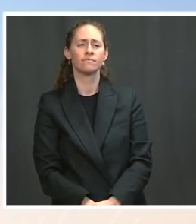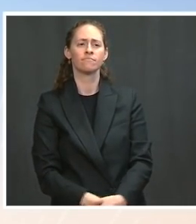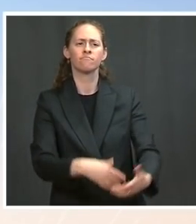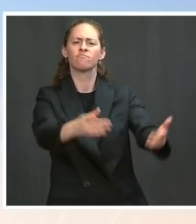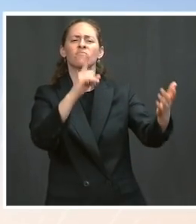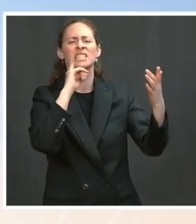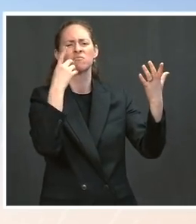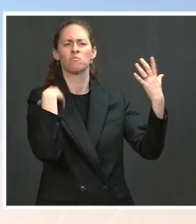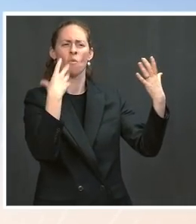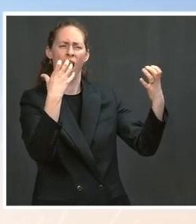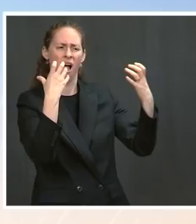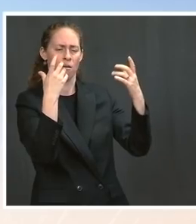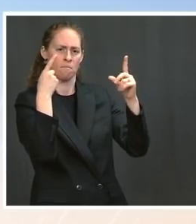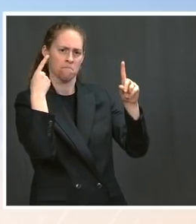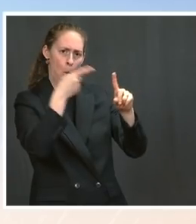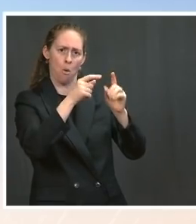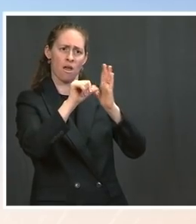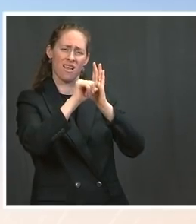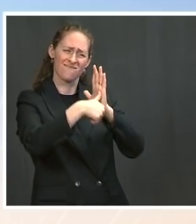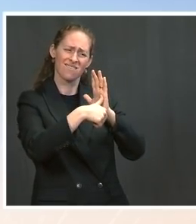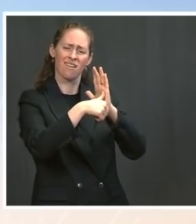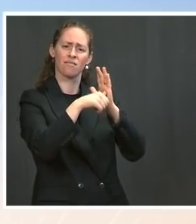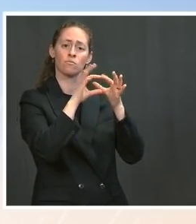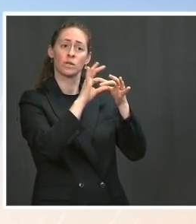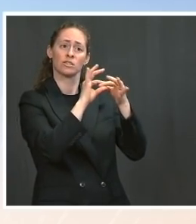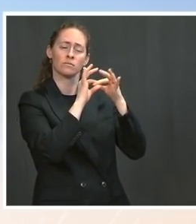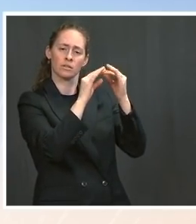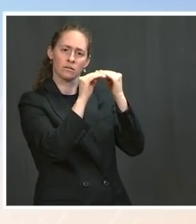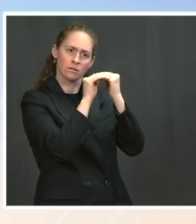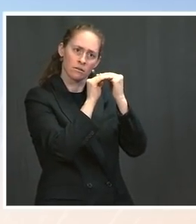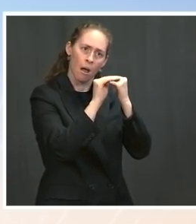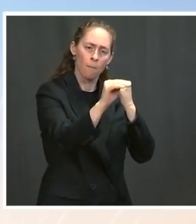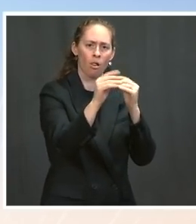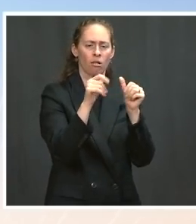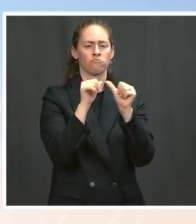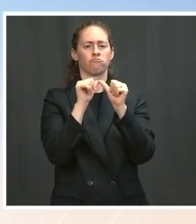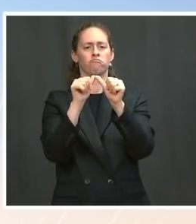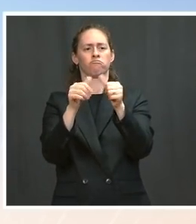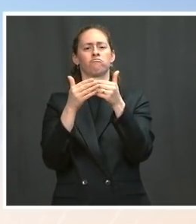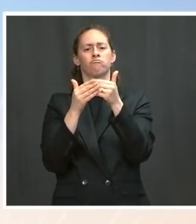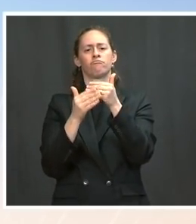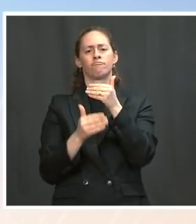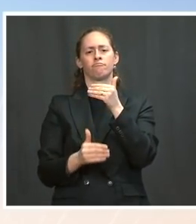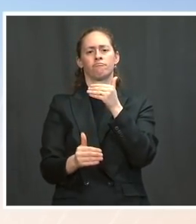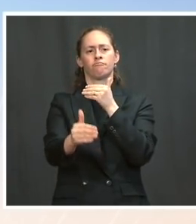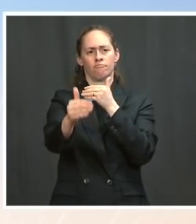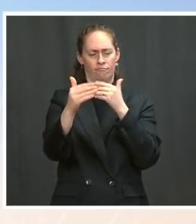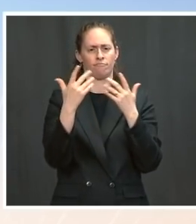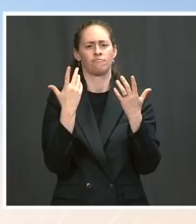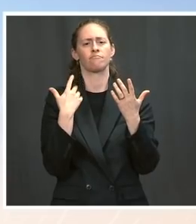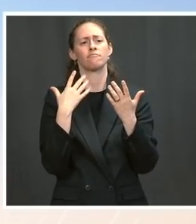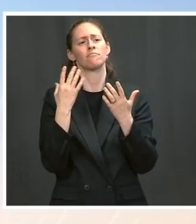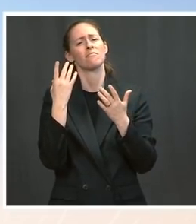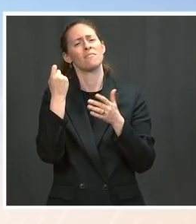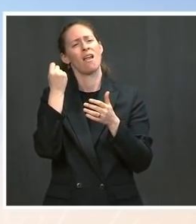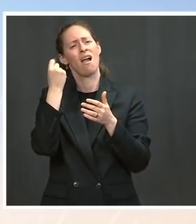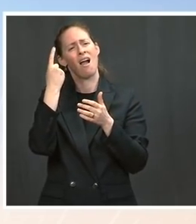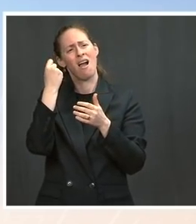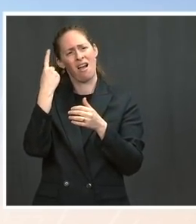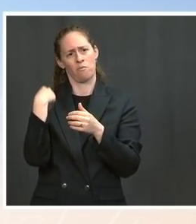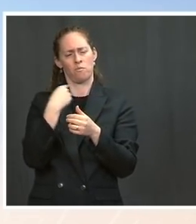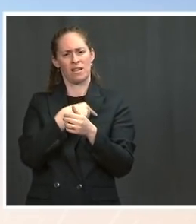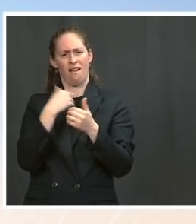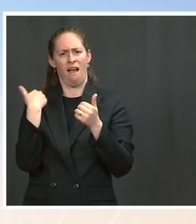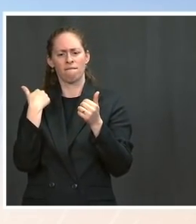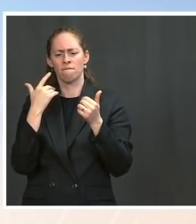and stable relationship over the long term, we also are going to reserve our option of putting